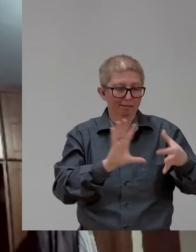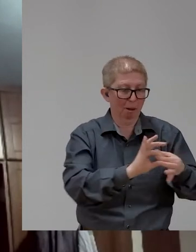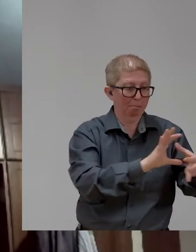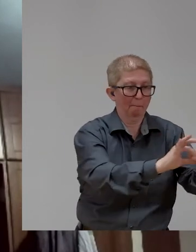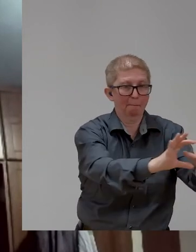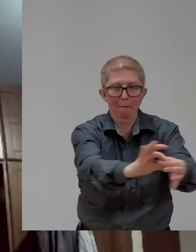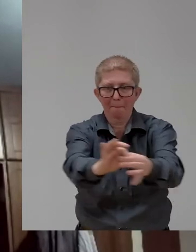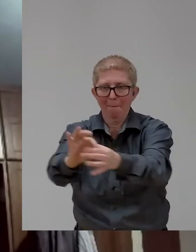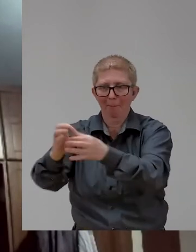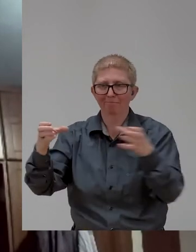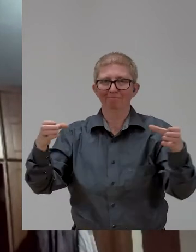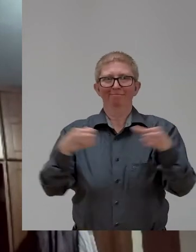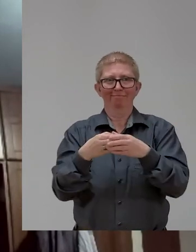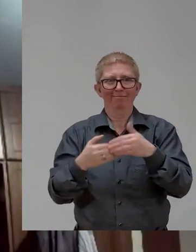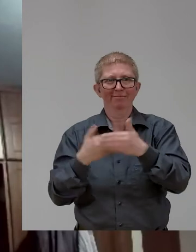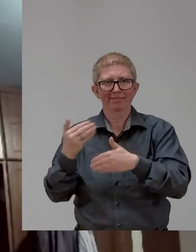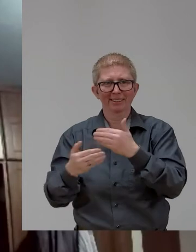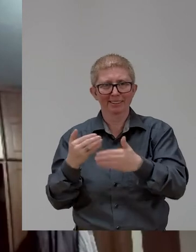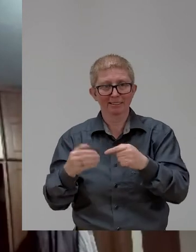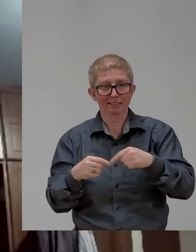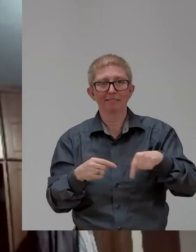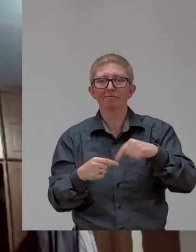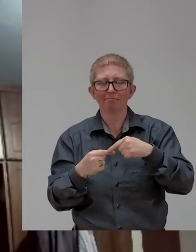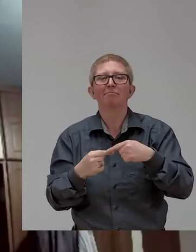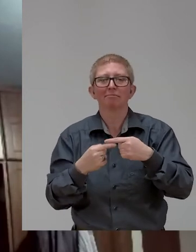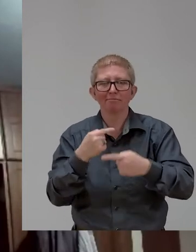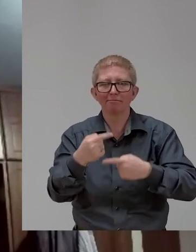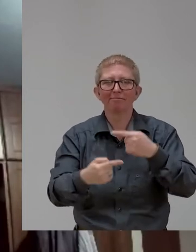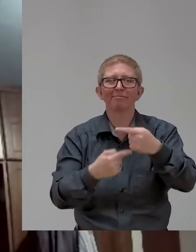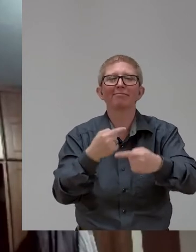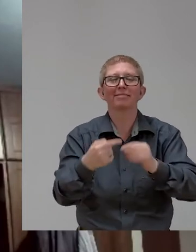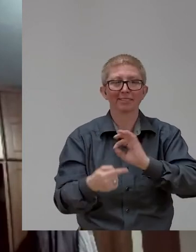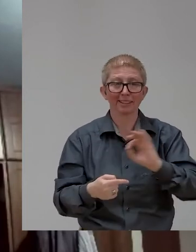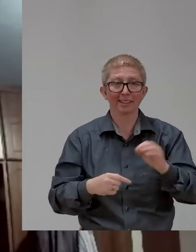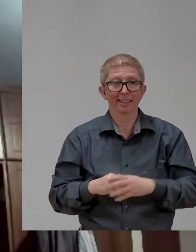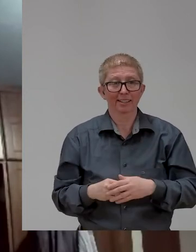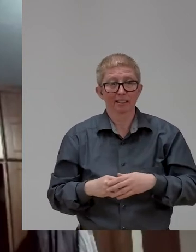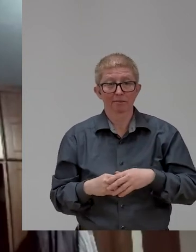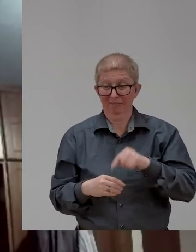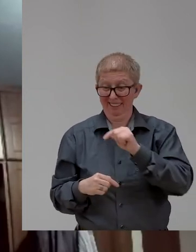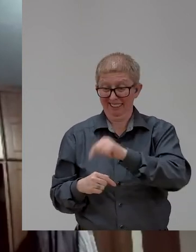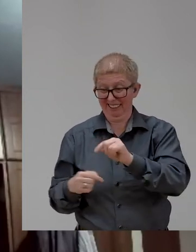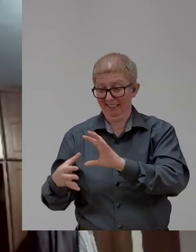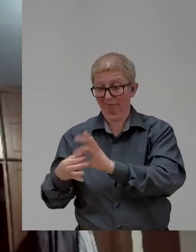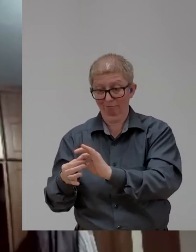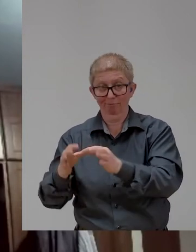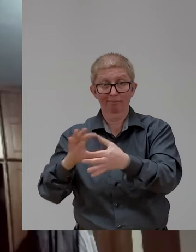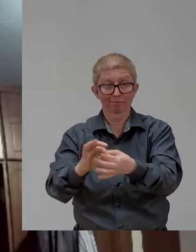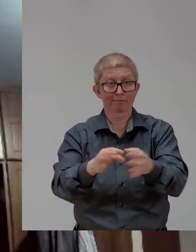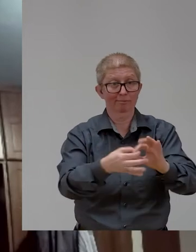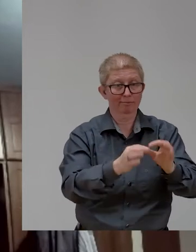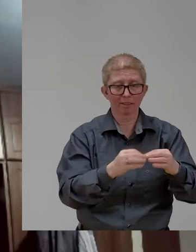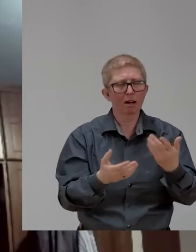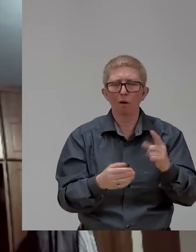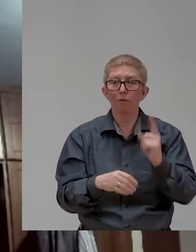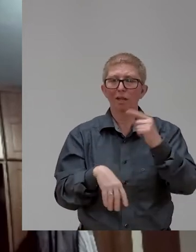things like that. So the first tip I have in life is that every chain starts small. No change, whether